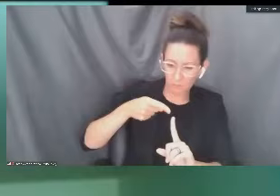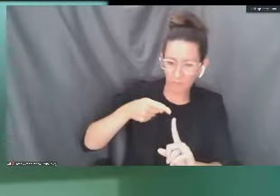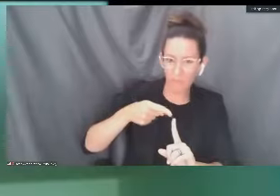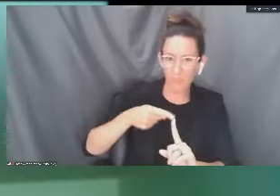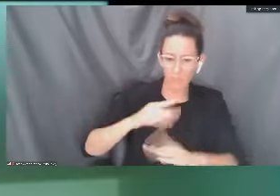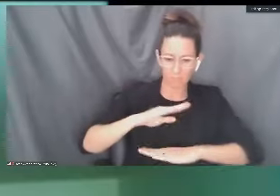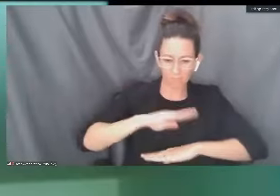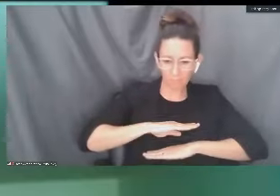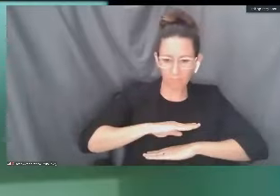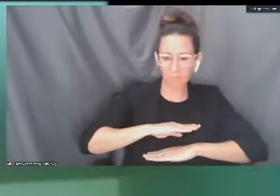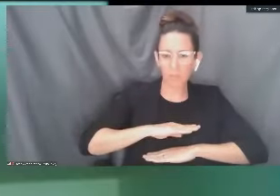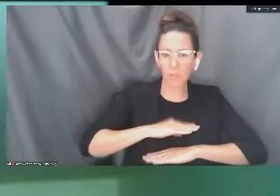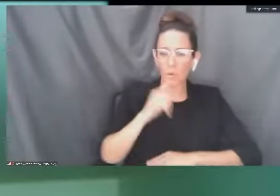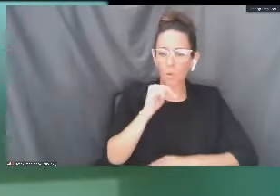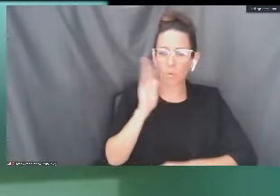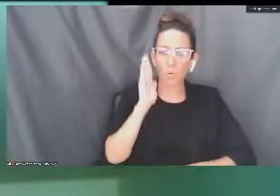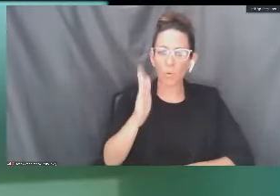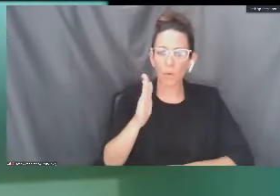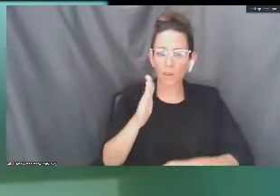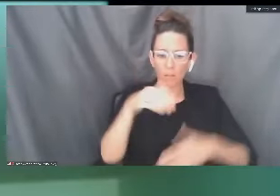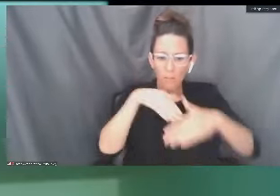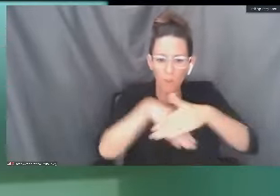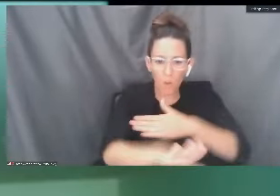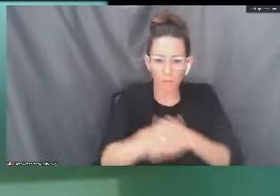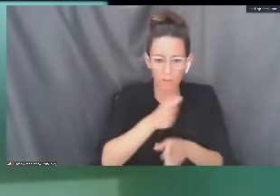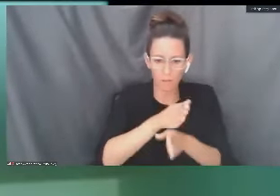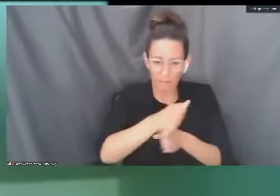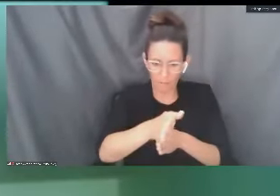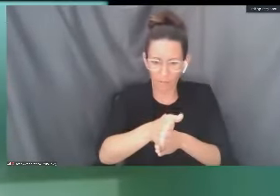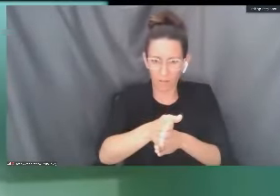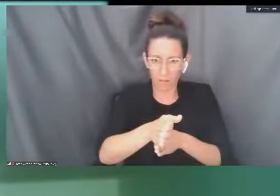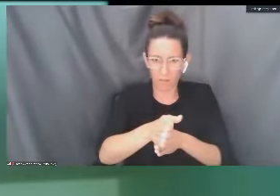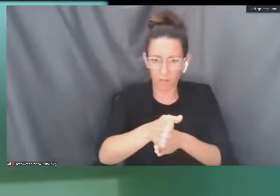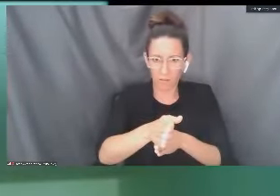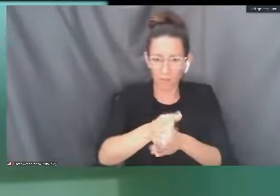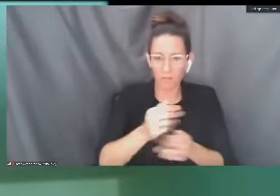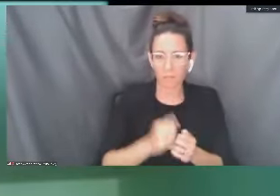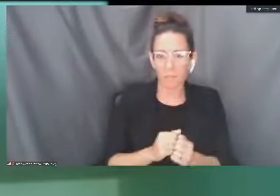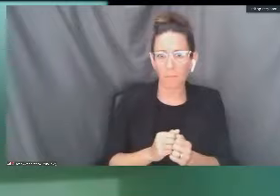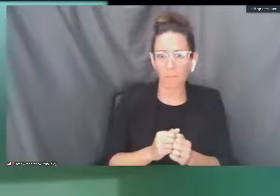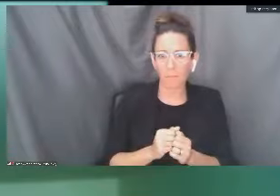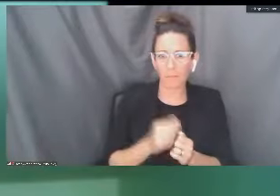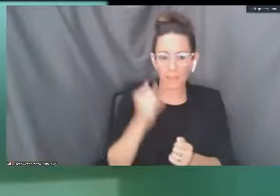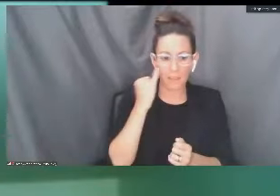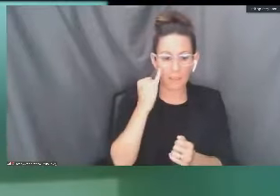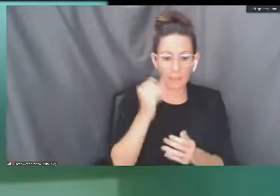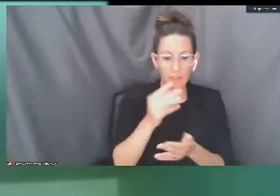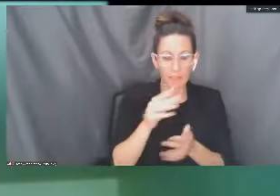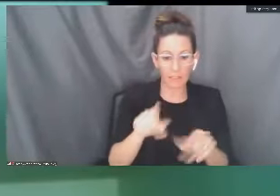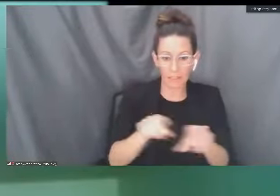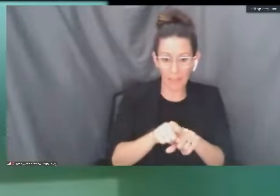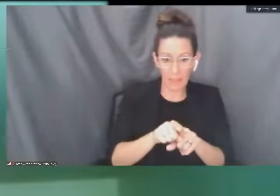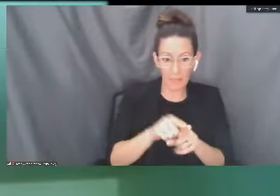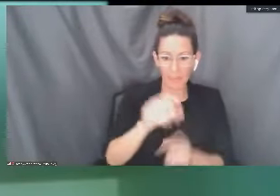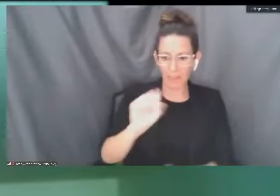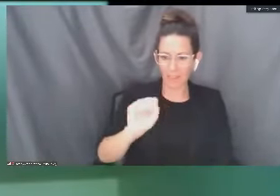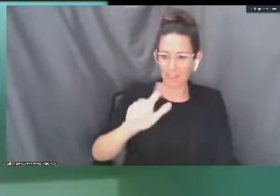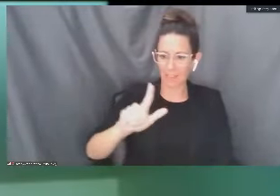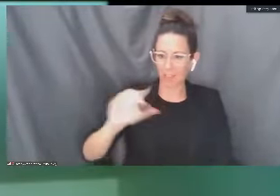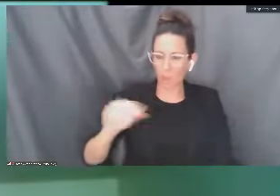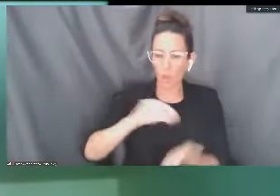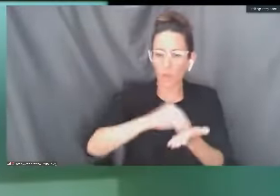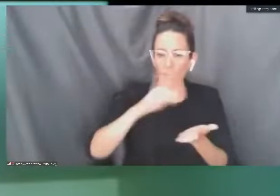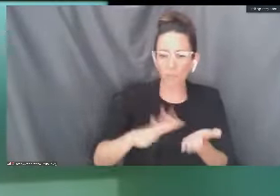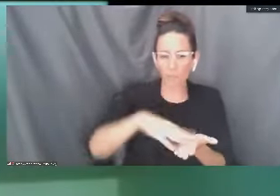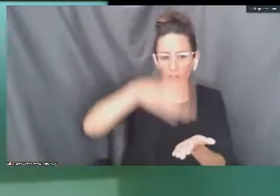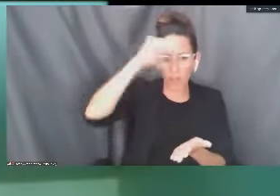the needs of students going into those fields. In other words, the same student learning outcomes will be met, just done